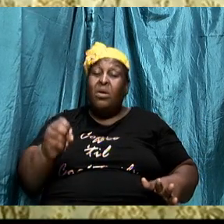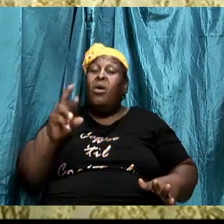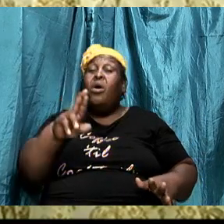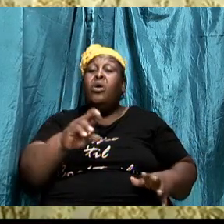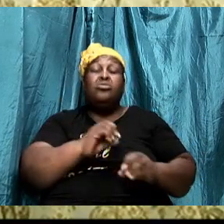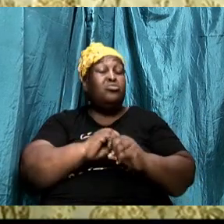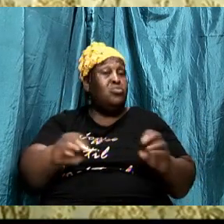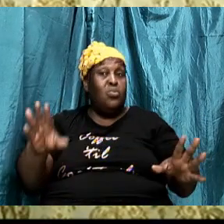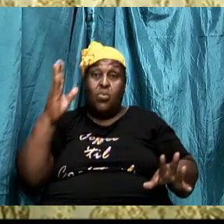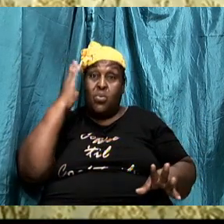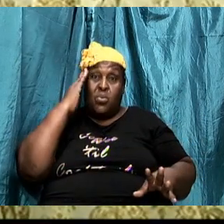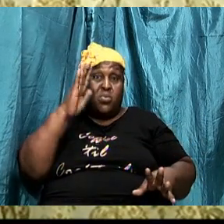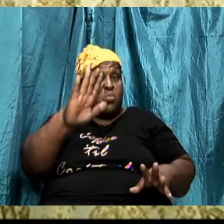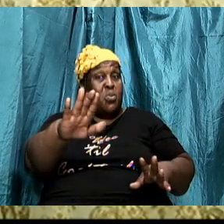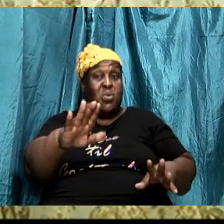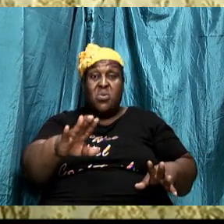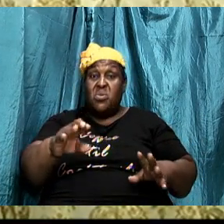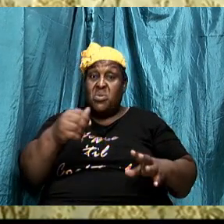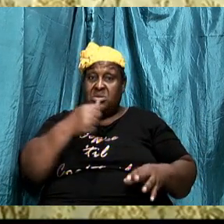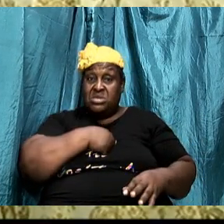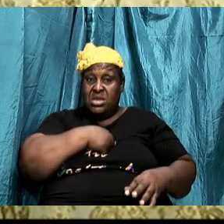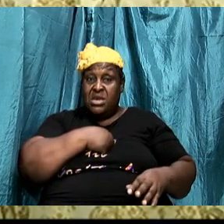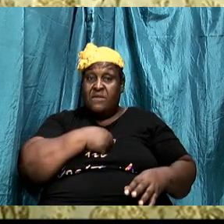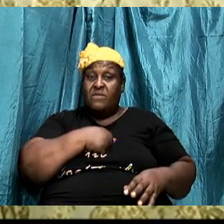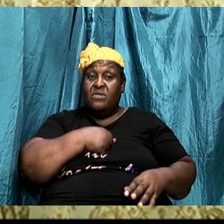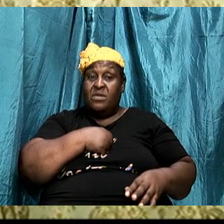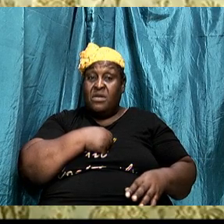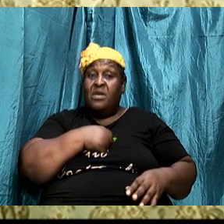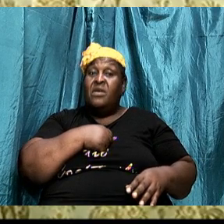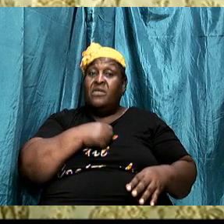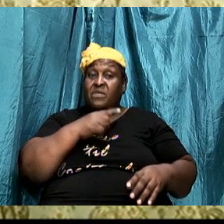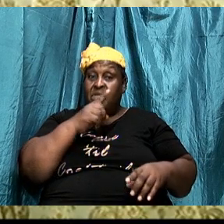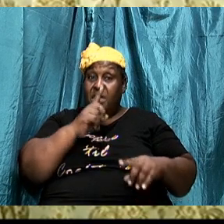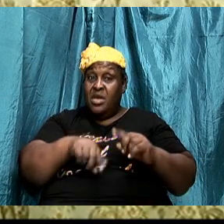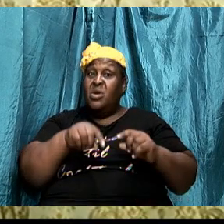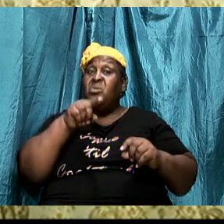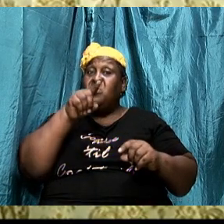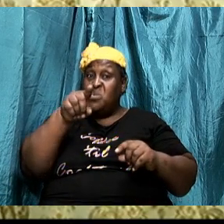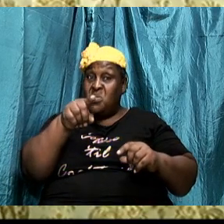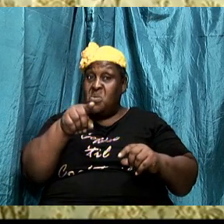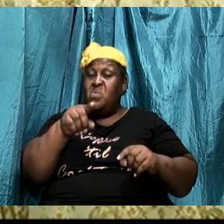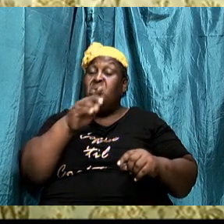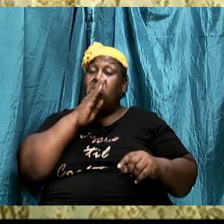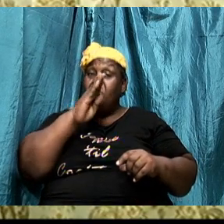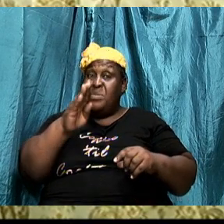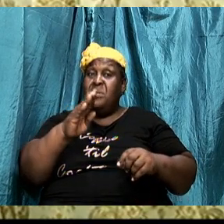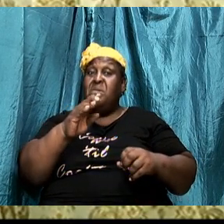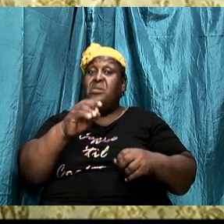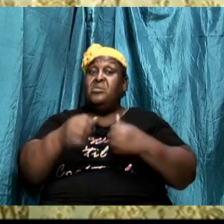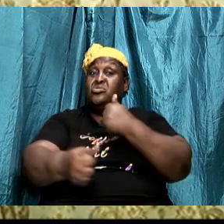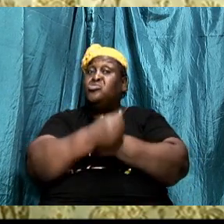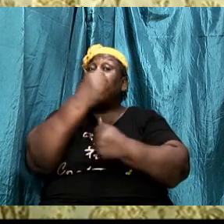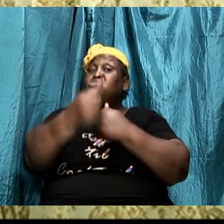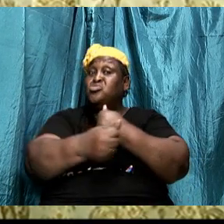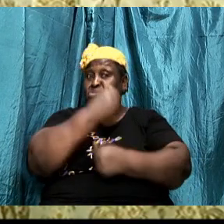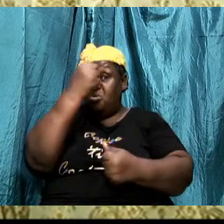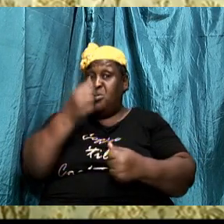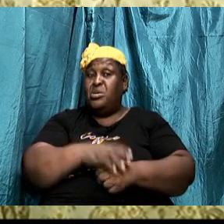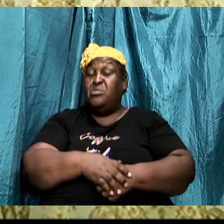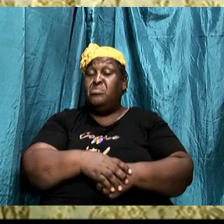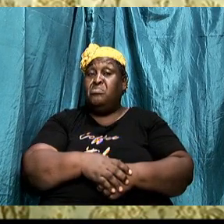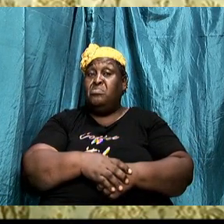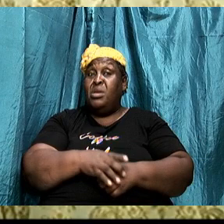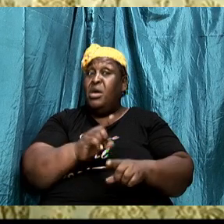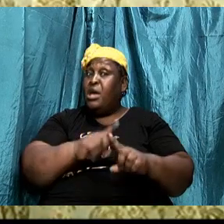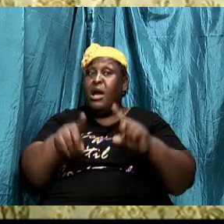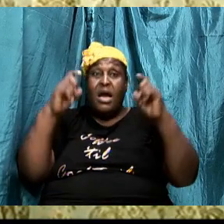you will succumb in every battle you cannot win a battle if you don't know yourself you cannot win a battle if you